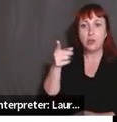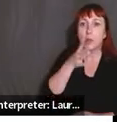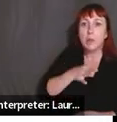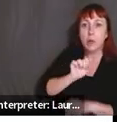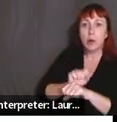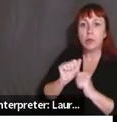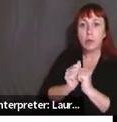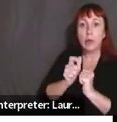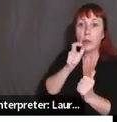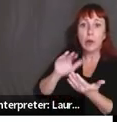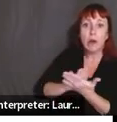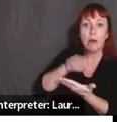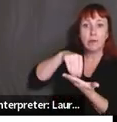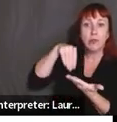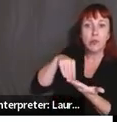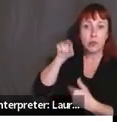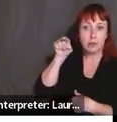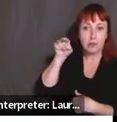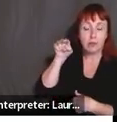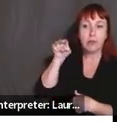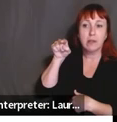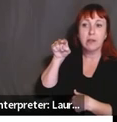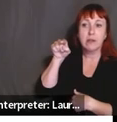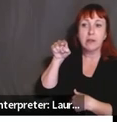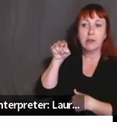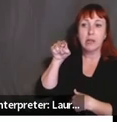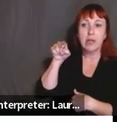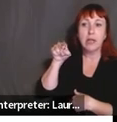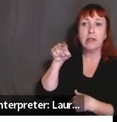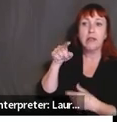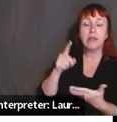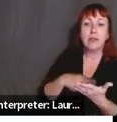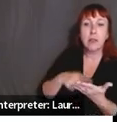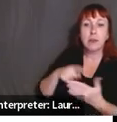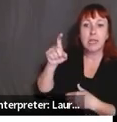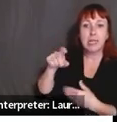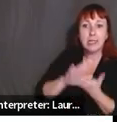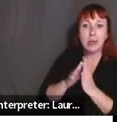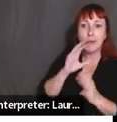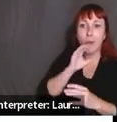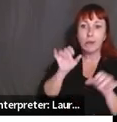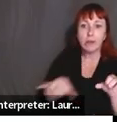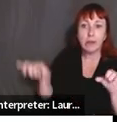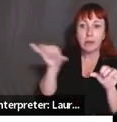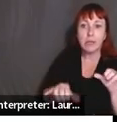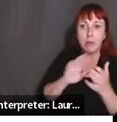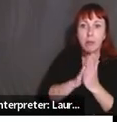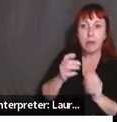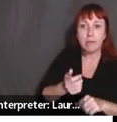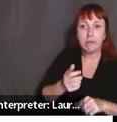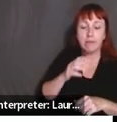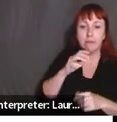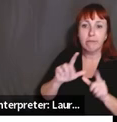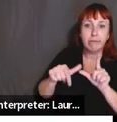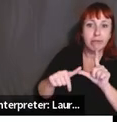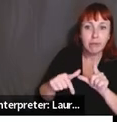So there, she mentioned that there's, their views can become fossilized after so many years of the same thing. So if you have other ideas on